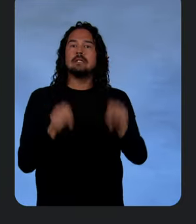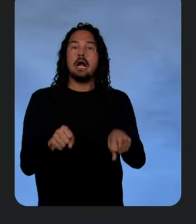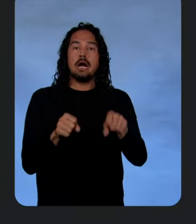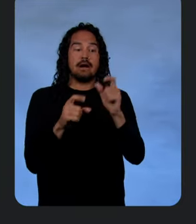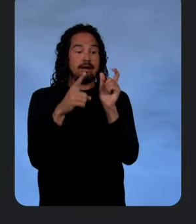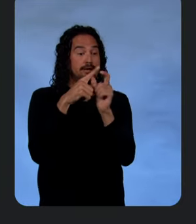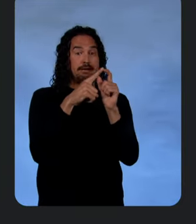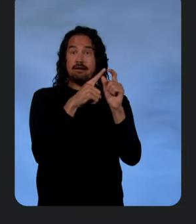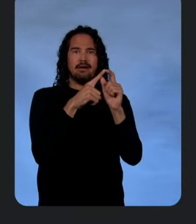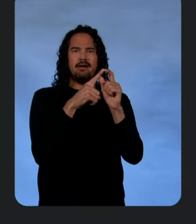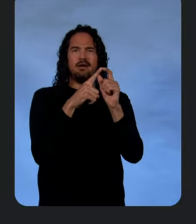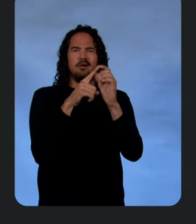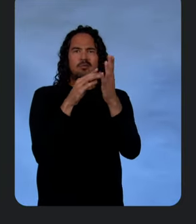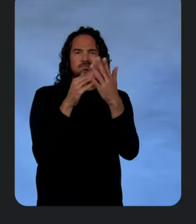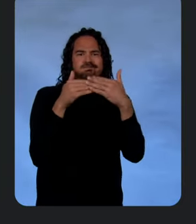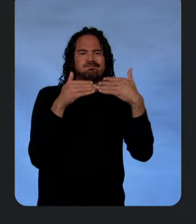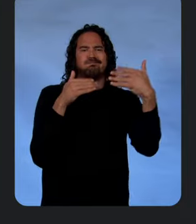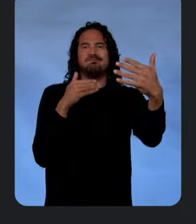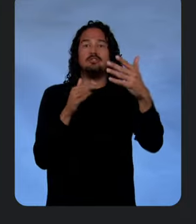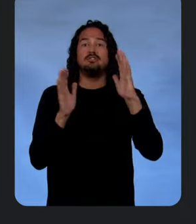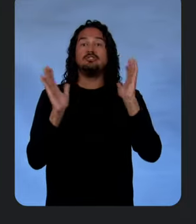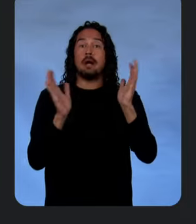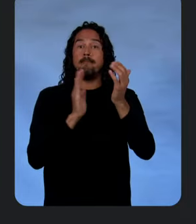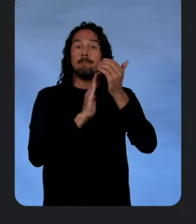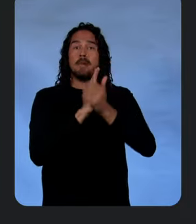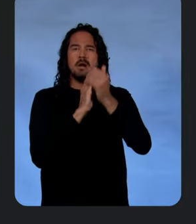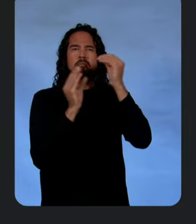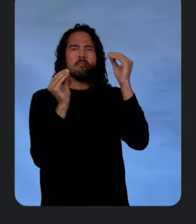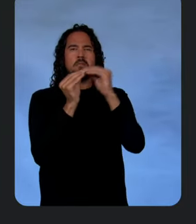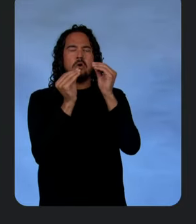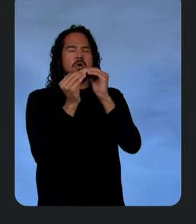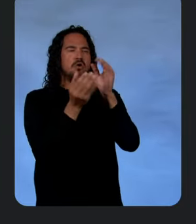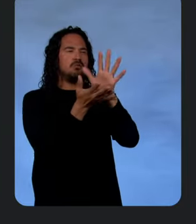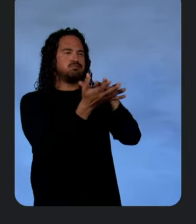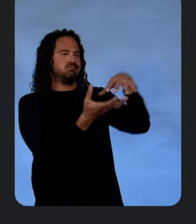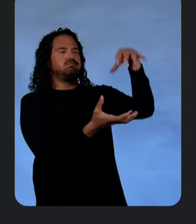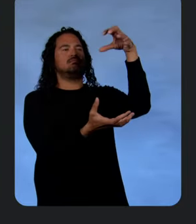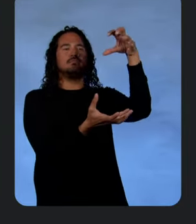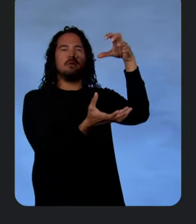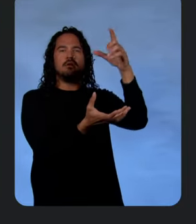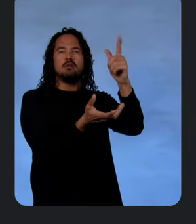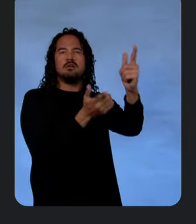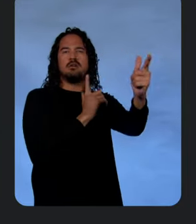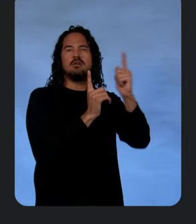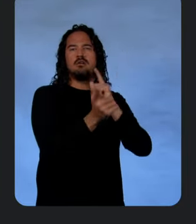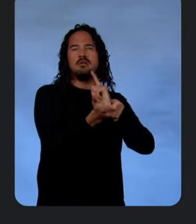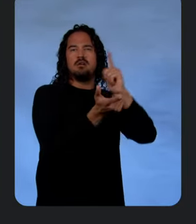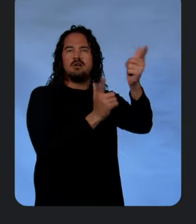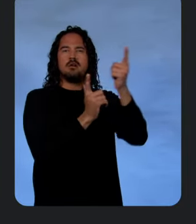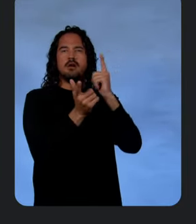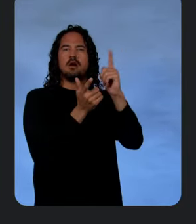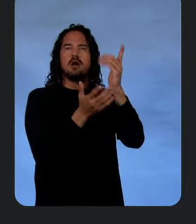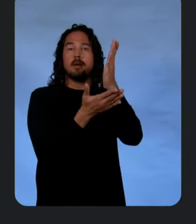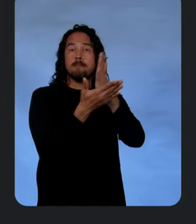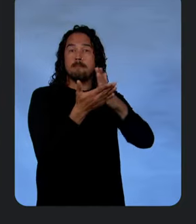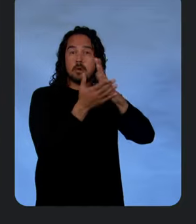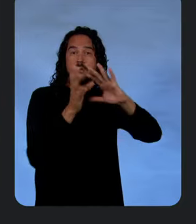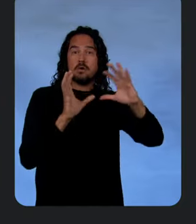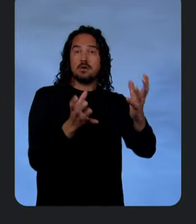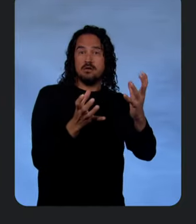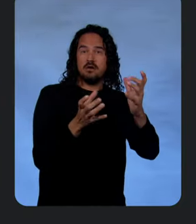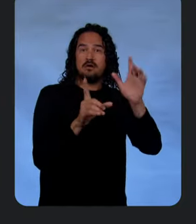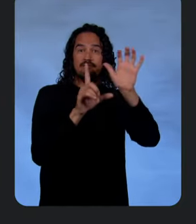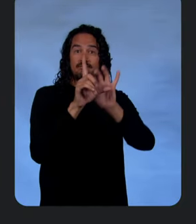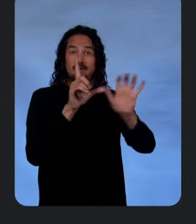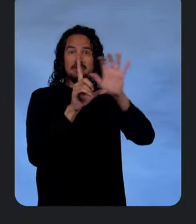to create rich, interactive, component-based interfaces that we believe will be the future of AI-powered user